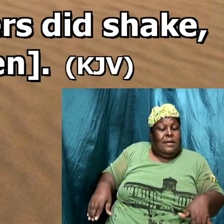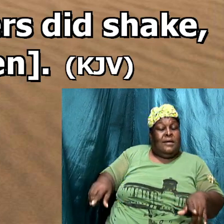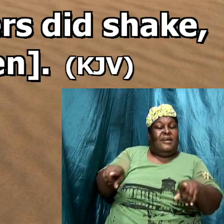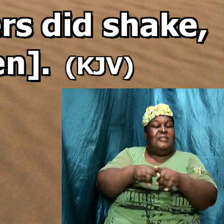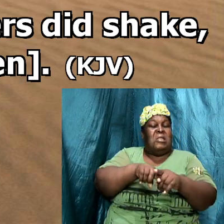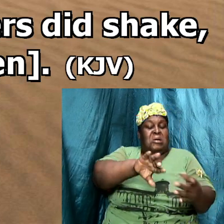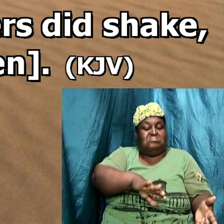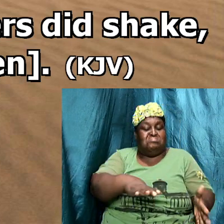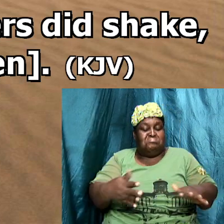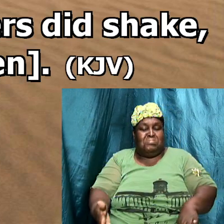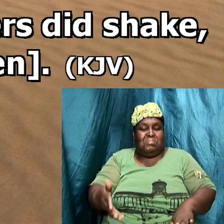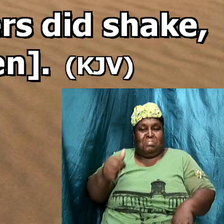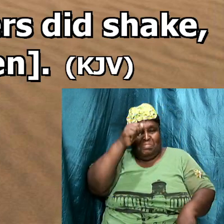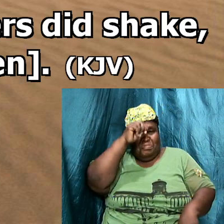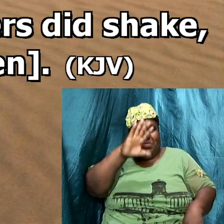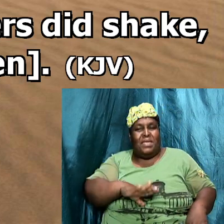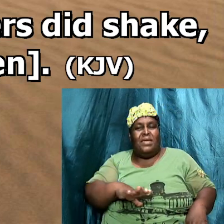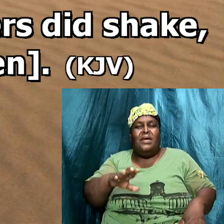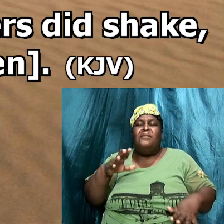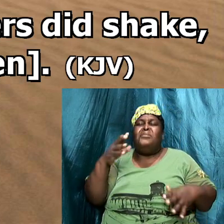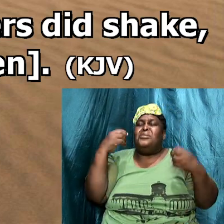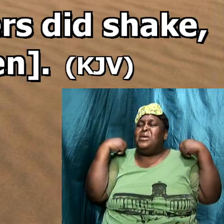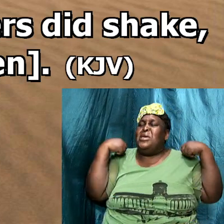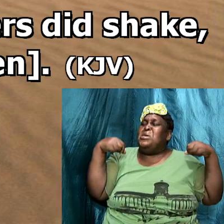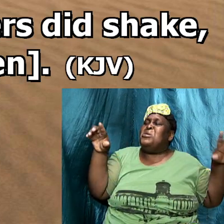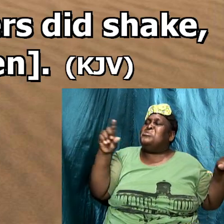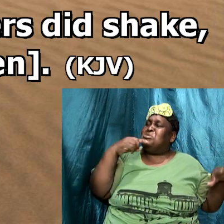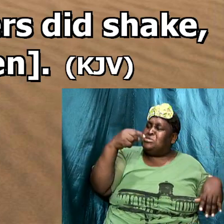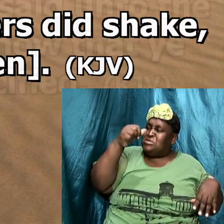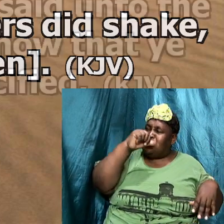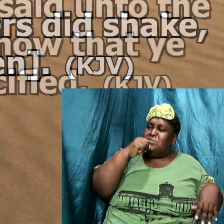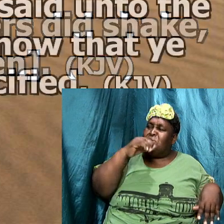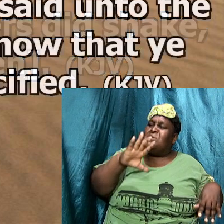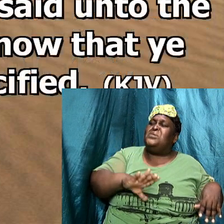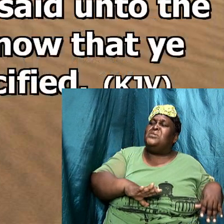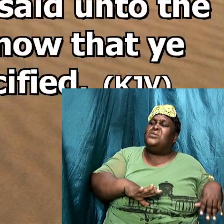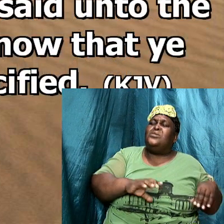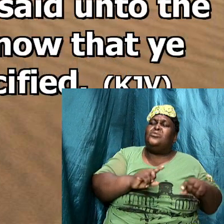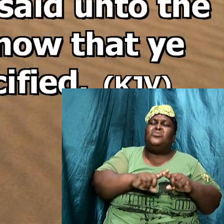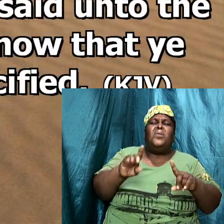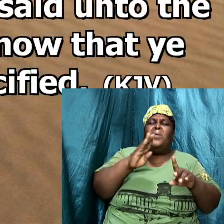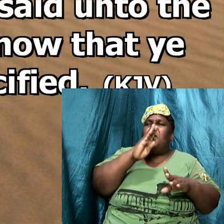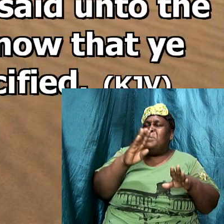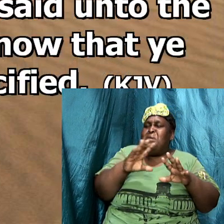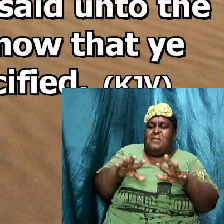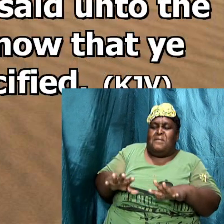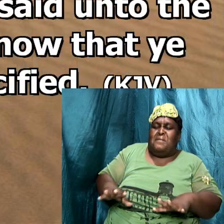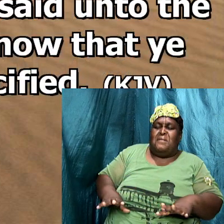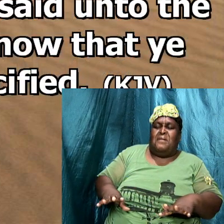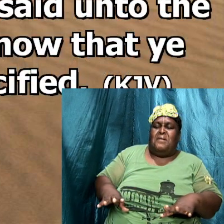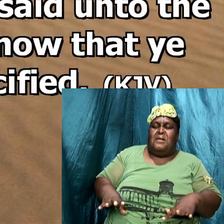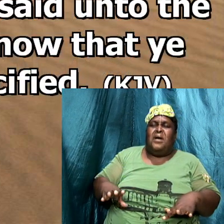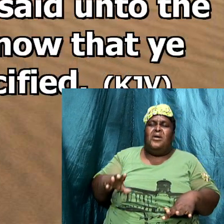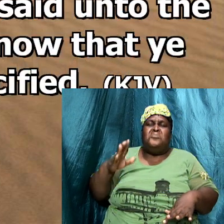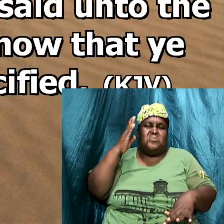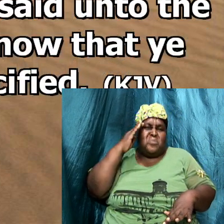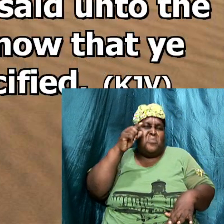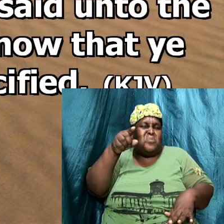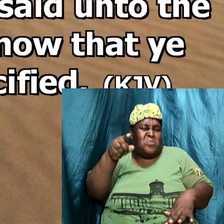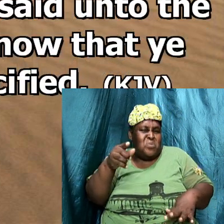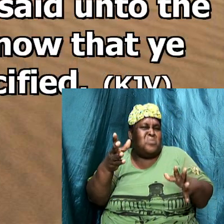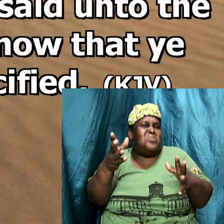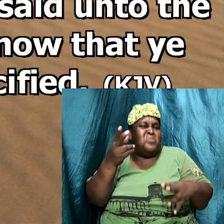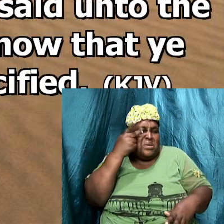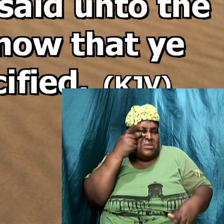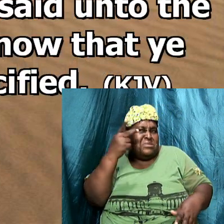but the angel said unto the women do not be afraid for I know that you seek Jesus who was crucified